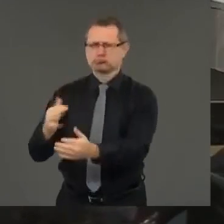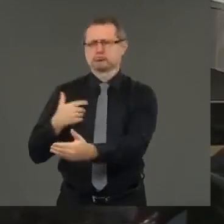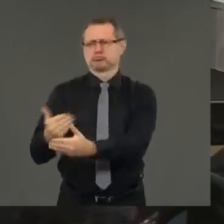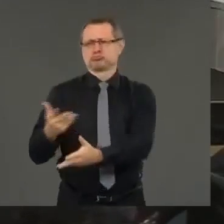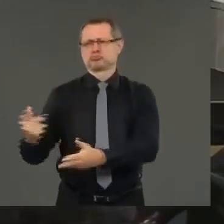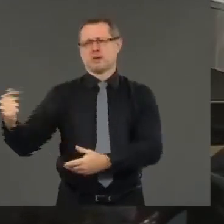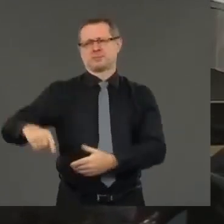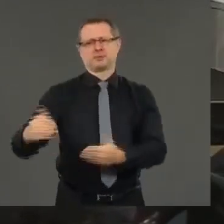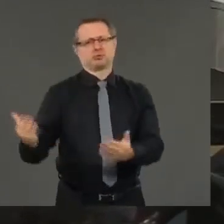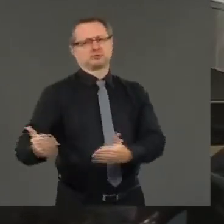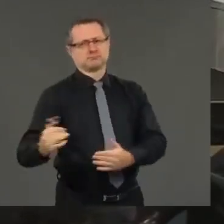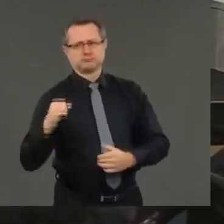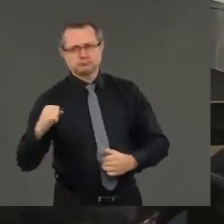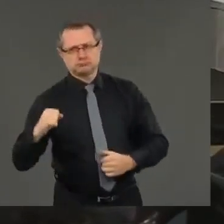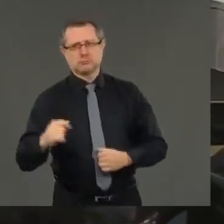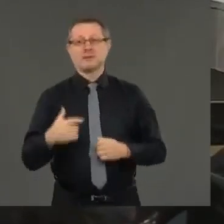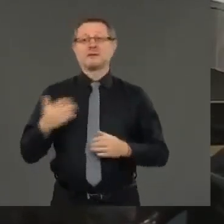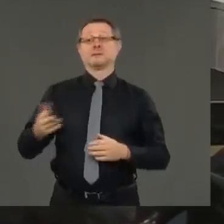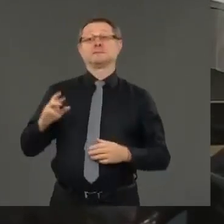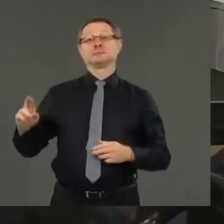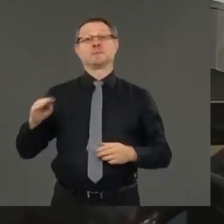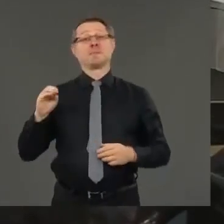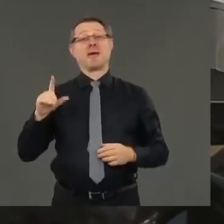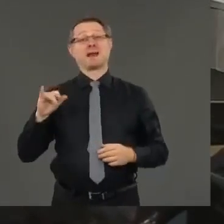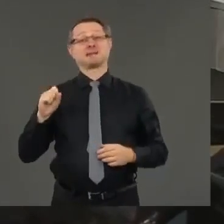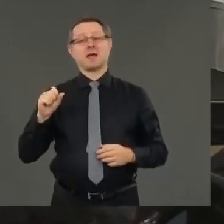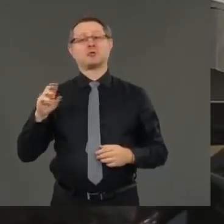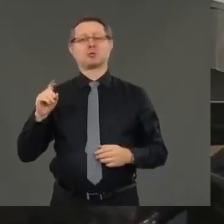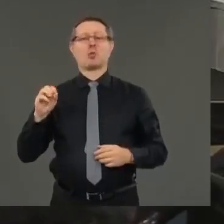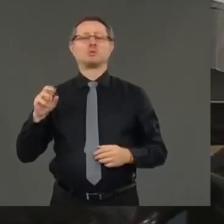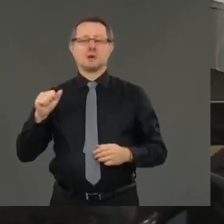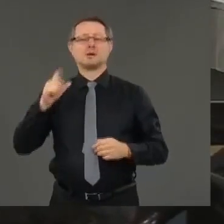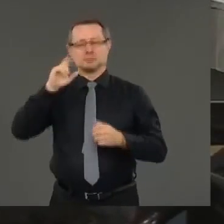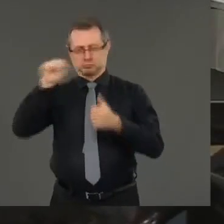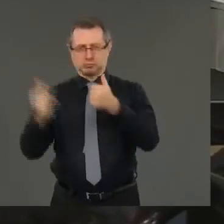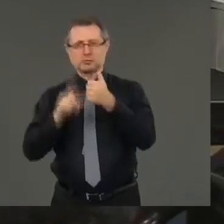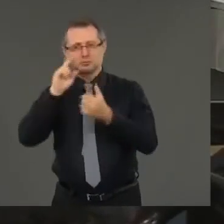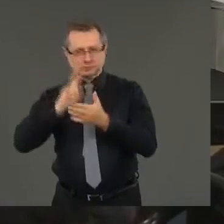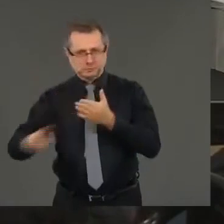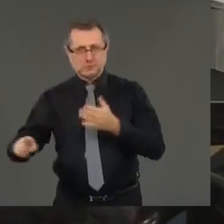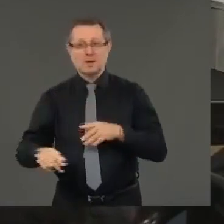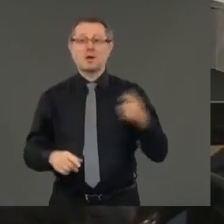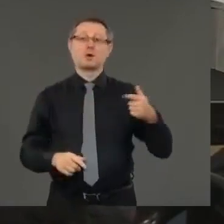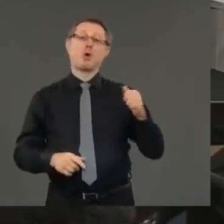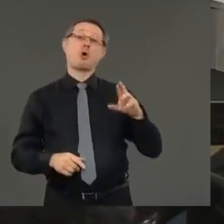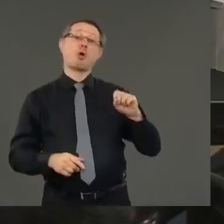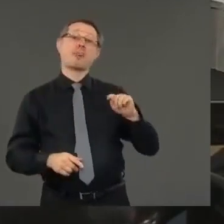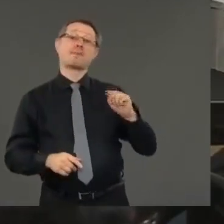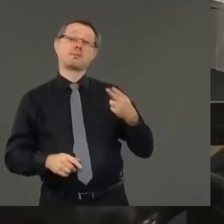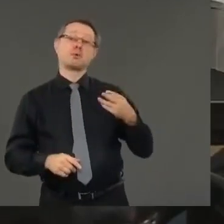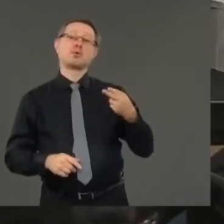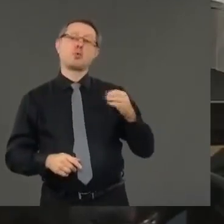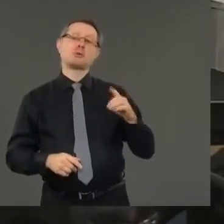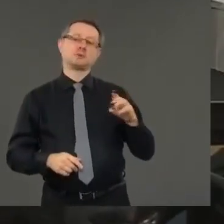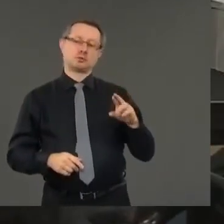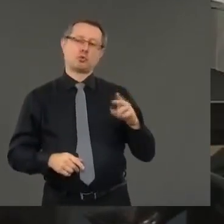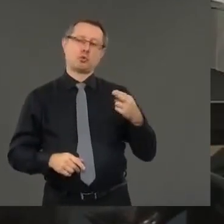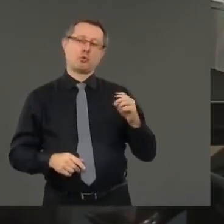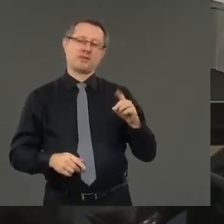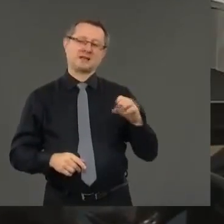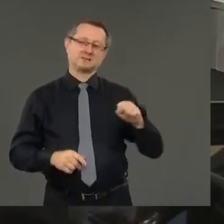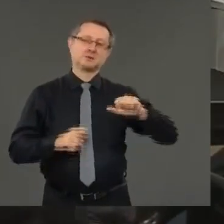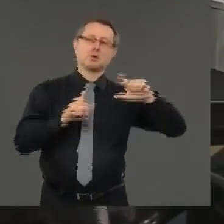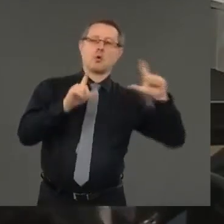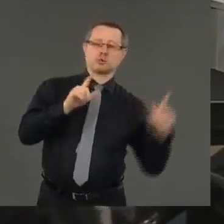immediate right Melissa DeRosa secretary to the governor to my immediate left Gareth Rhodes deputy superintendent of Department of